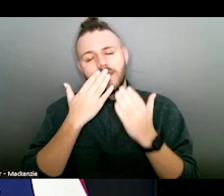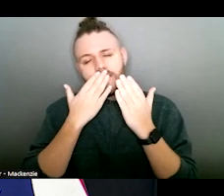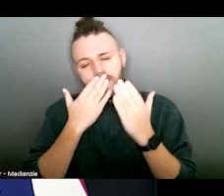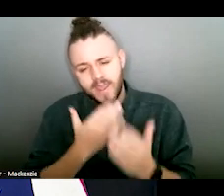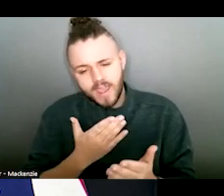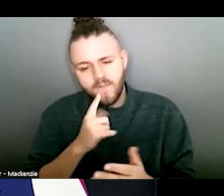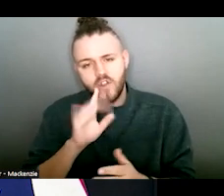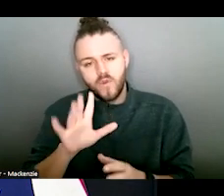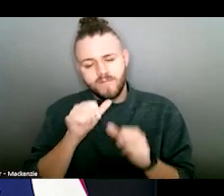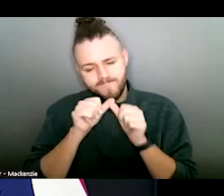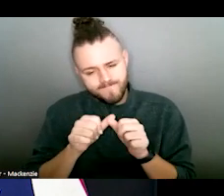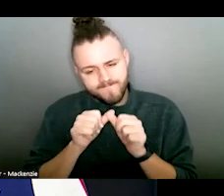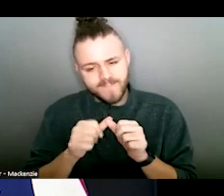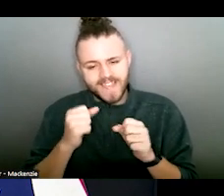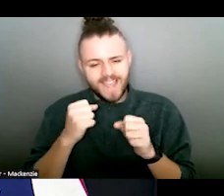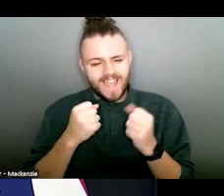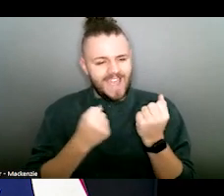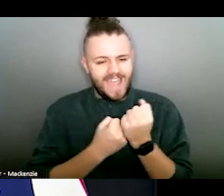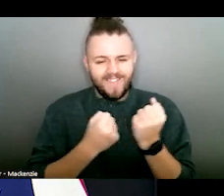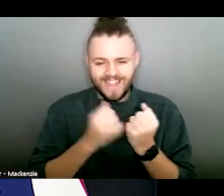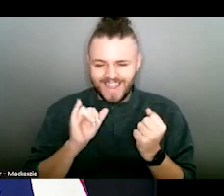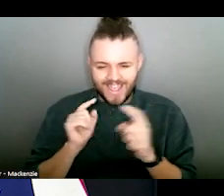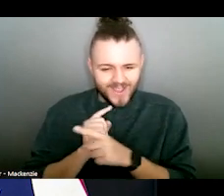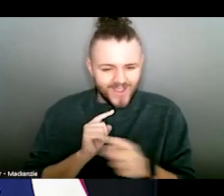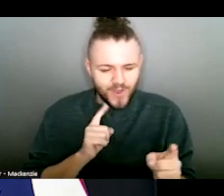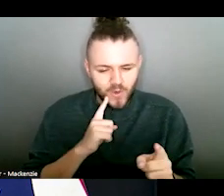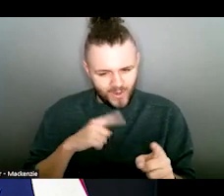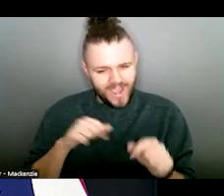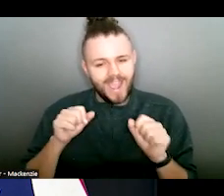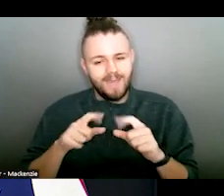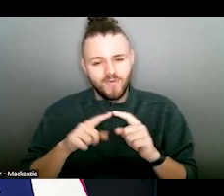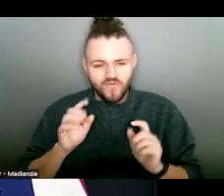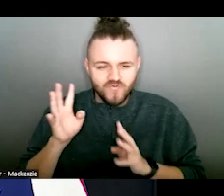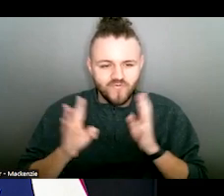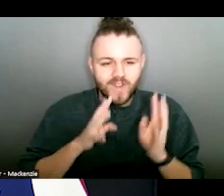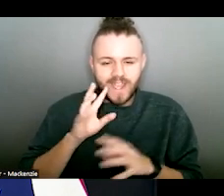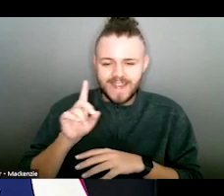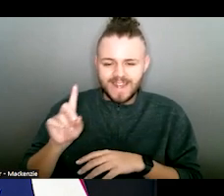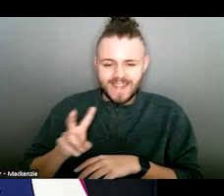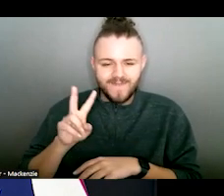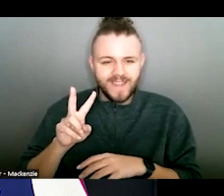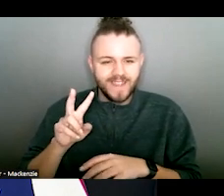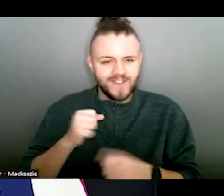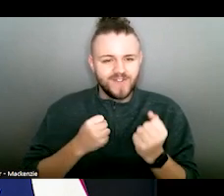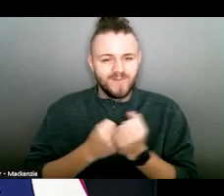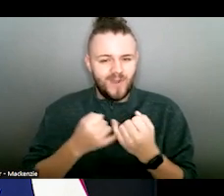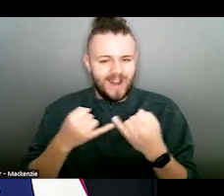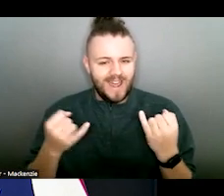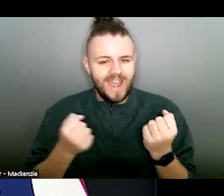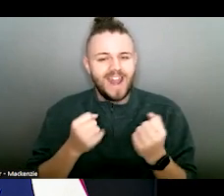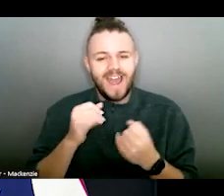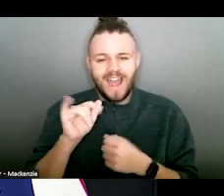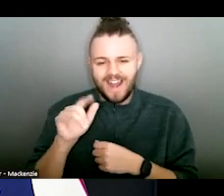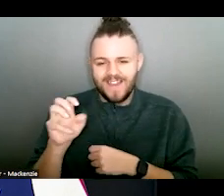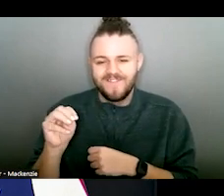but I want to thank you for the dedication of advocates like you that we were able to originally create the DV support line